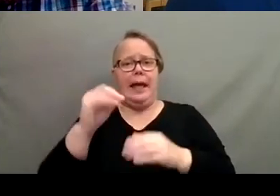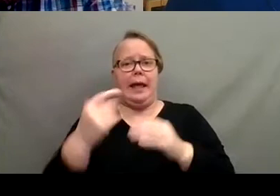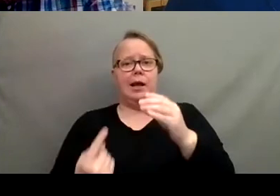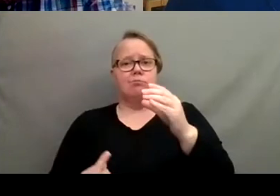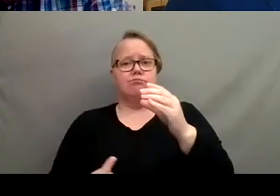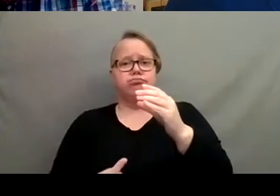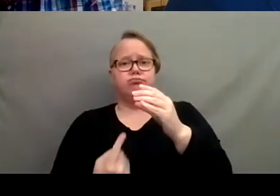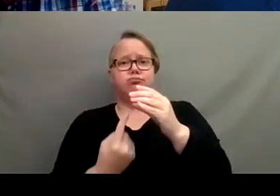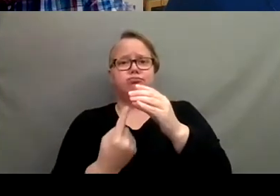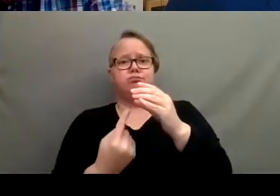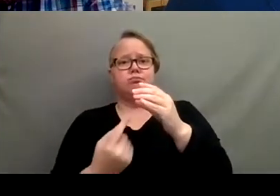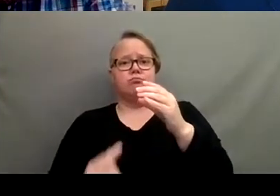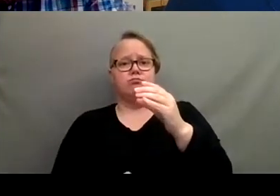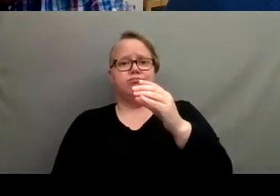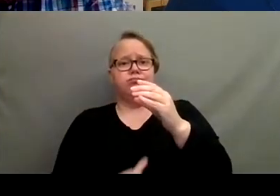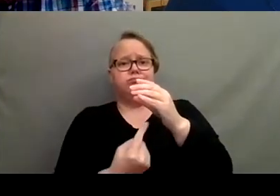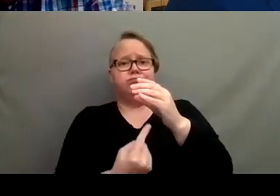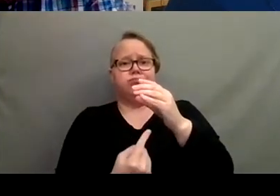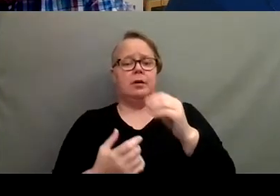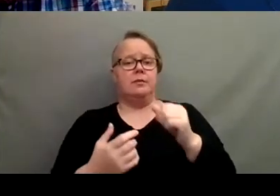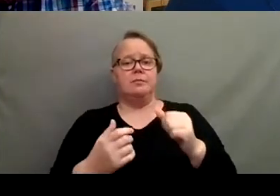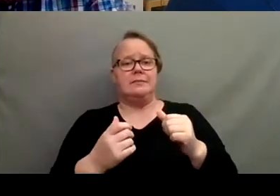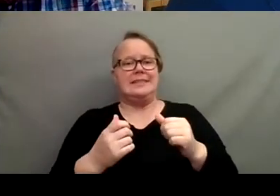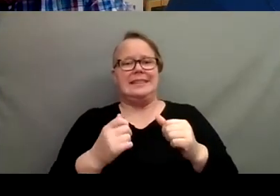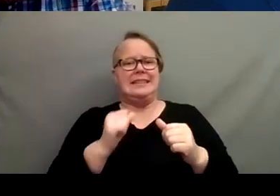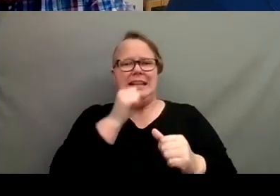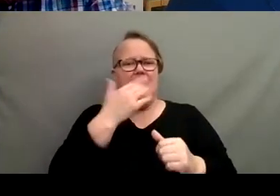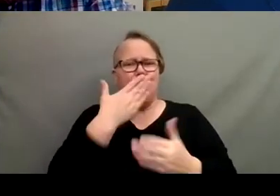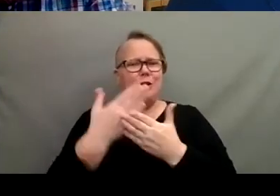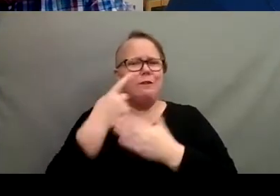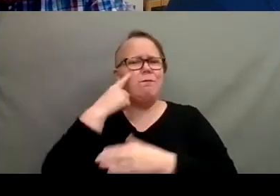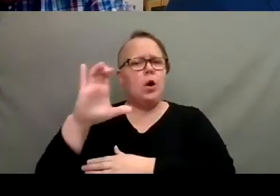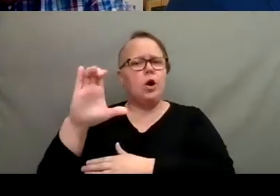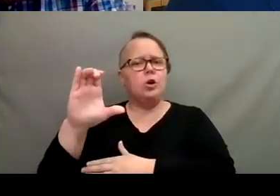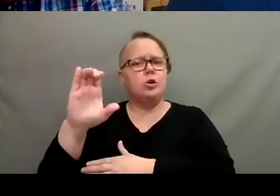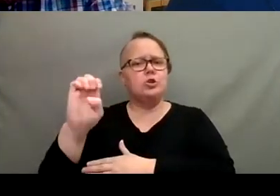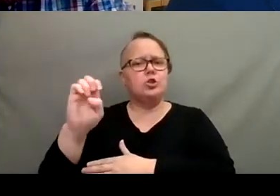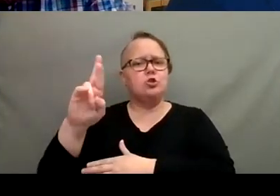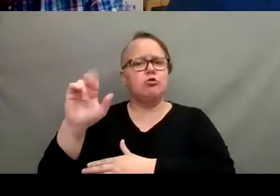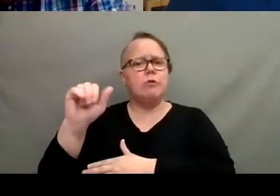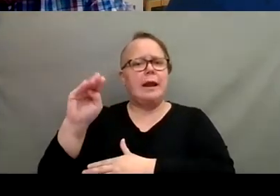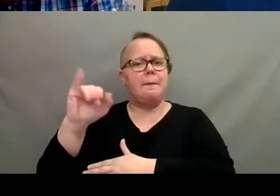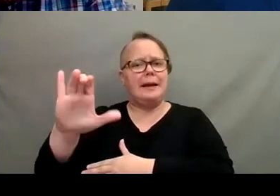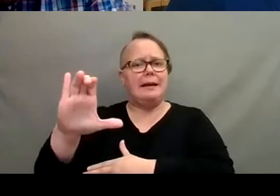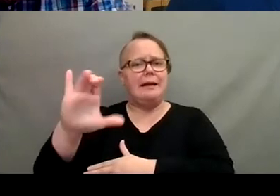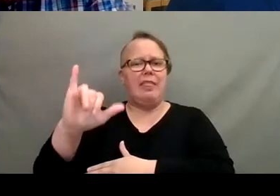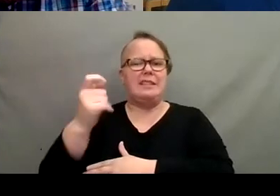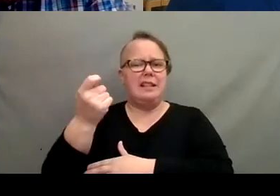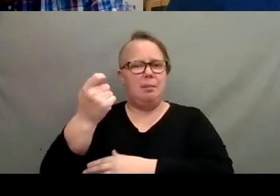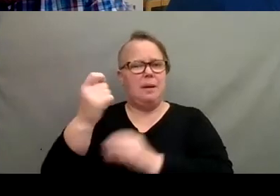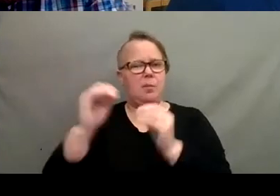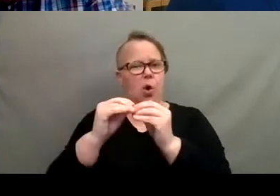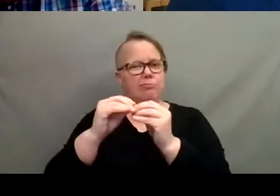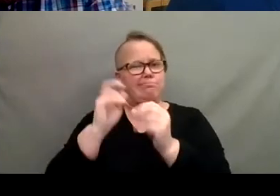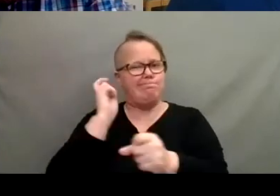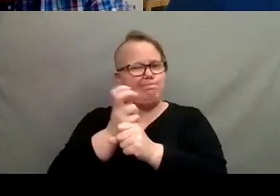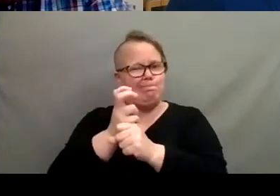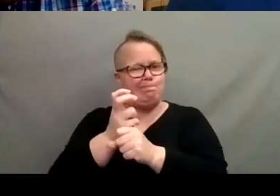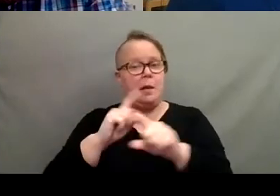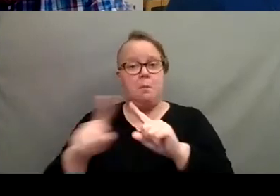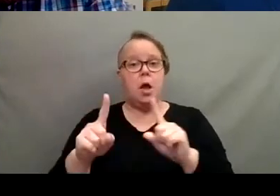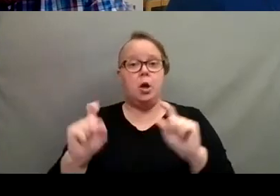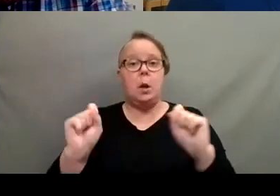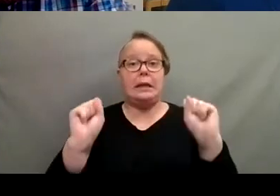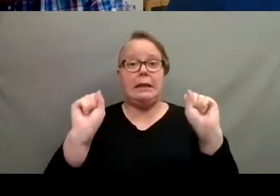holes. If it works, uh, it doesn't work so good for like a ceramic container. That's a little trickier. Um, but you certainly